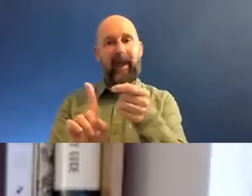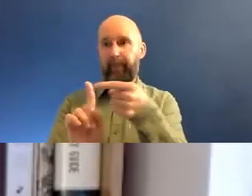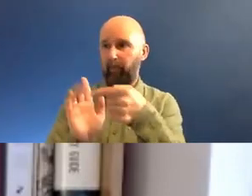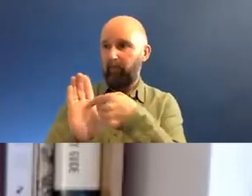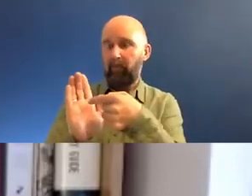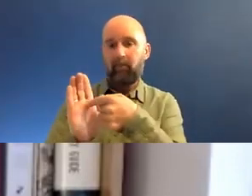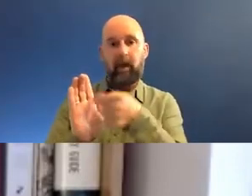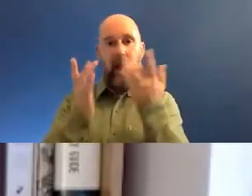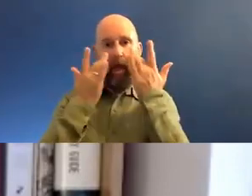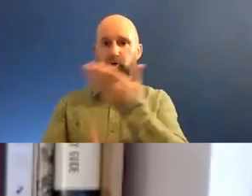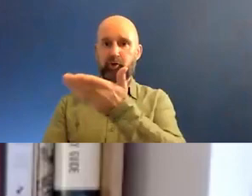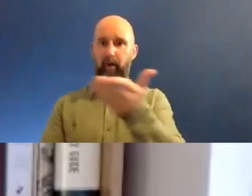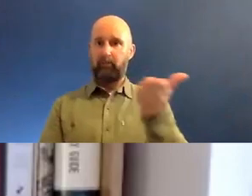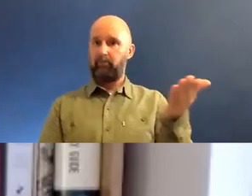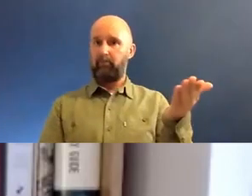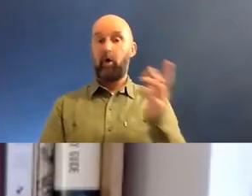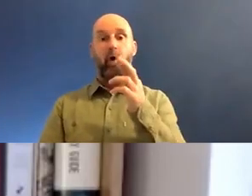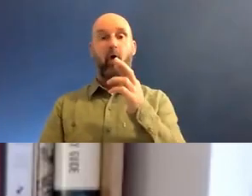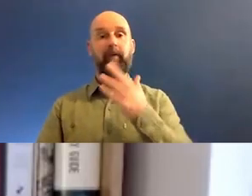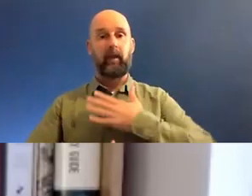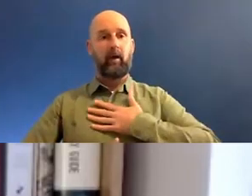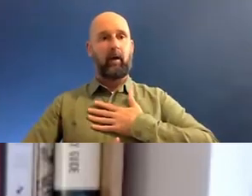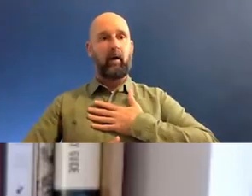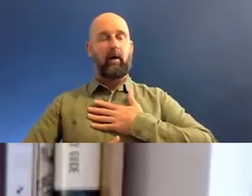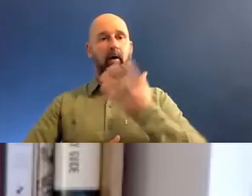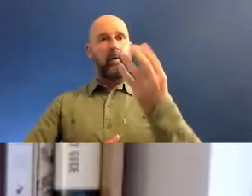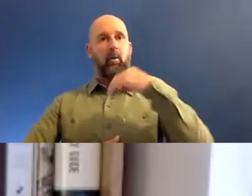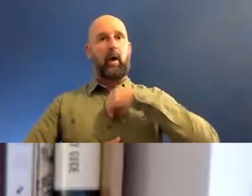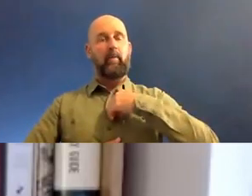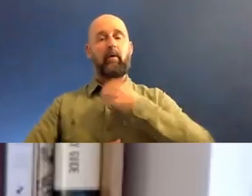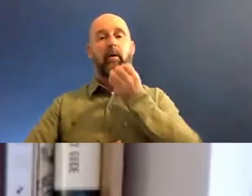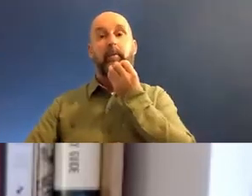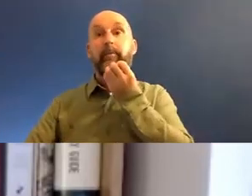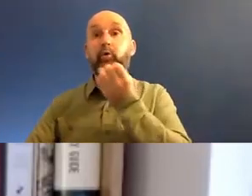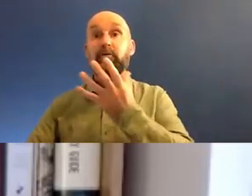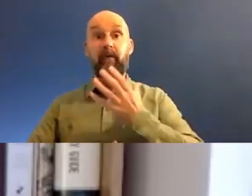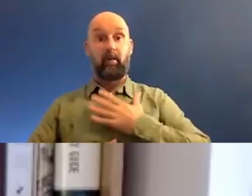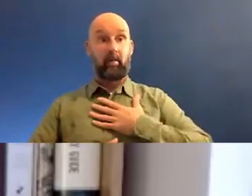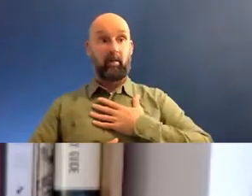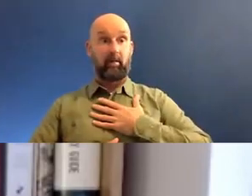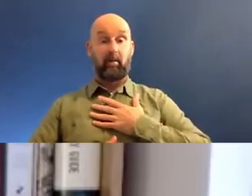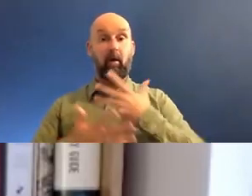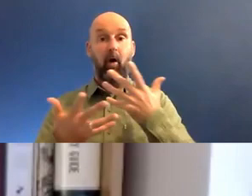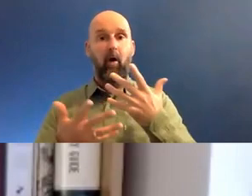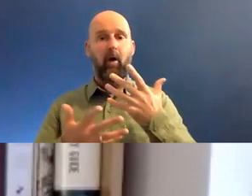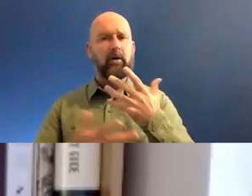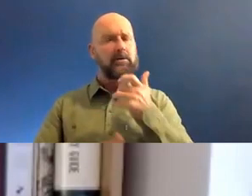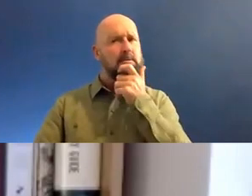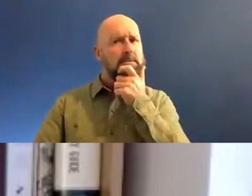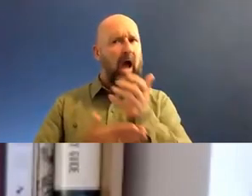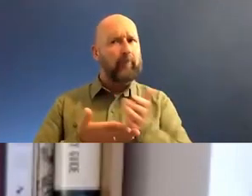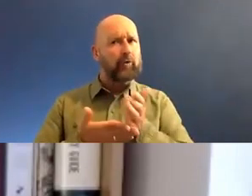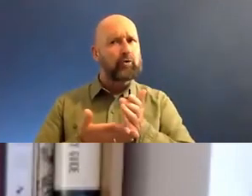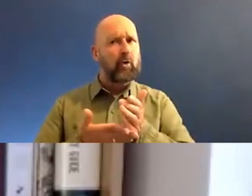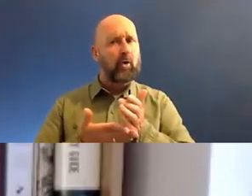showing them something which might connect with them as human beings. It might be beautiful. It might have some challenges in it, but